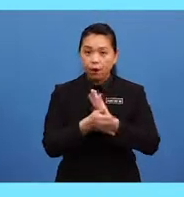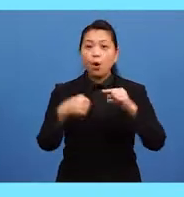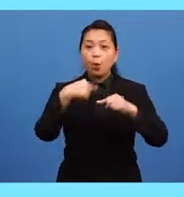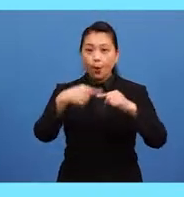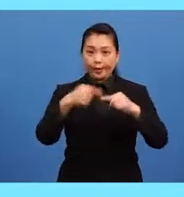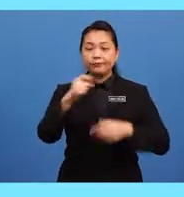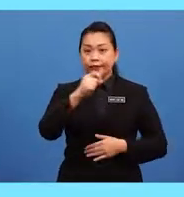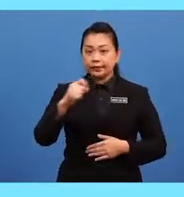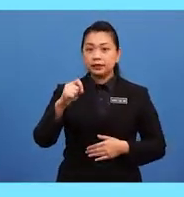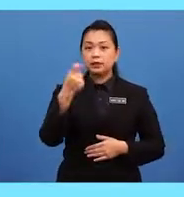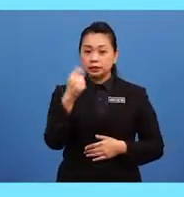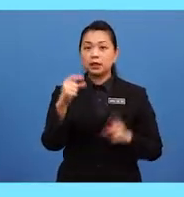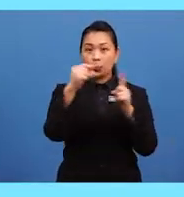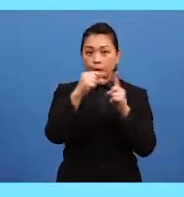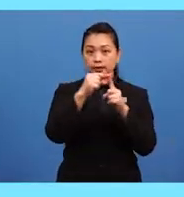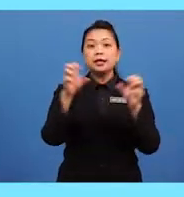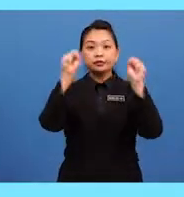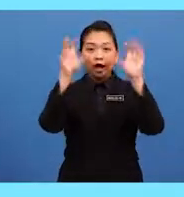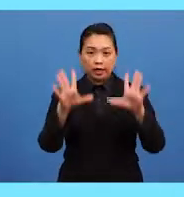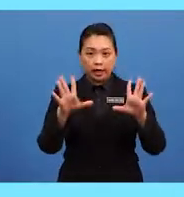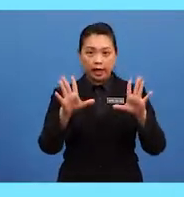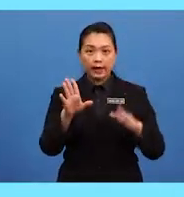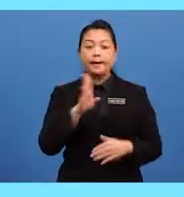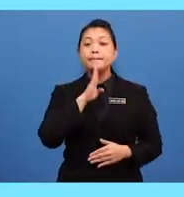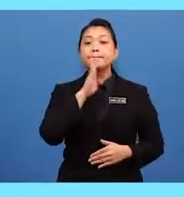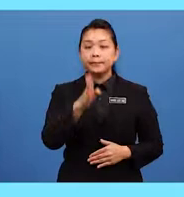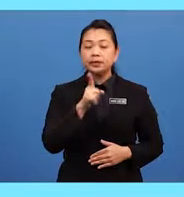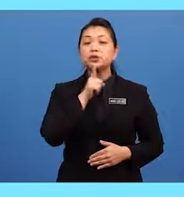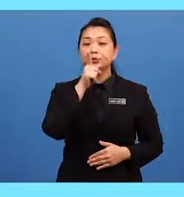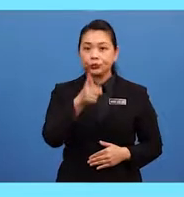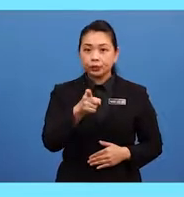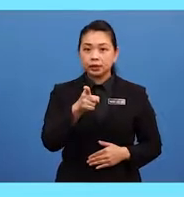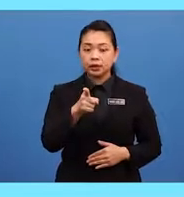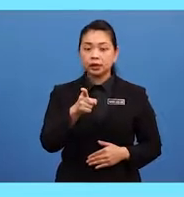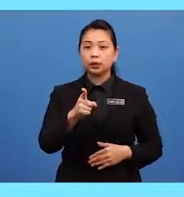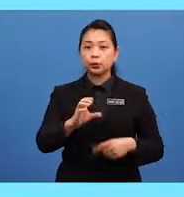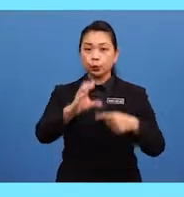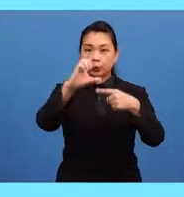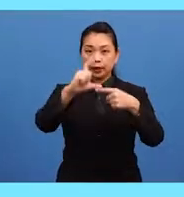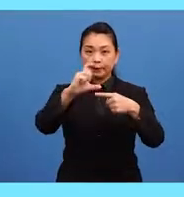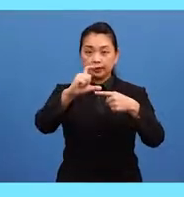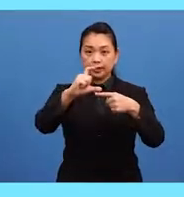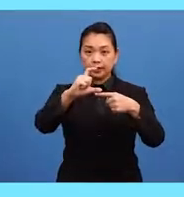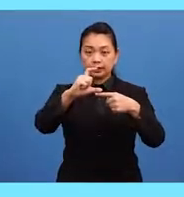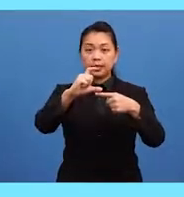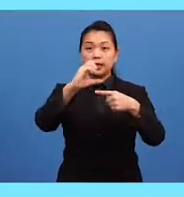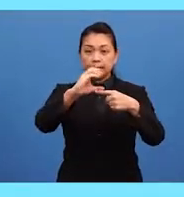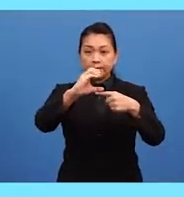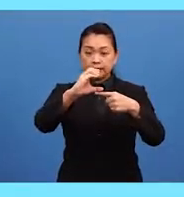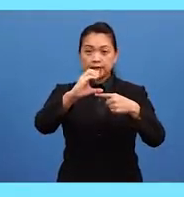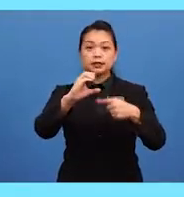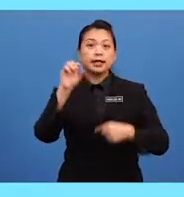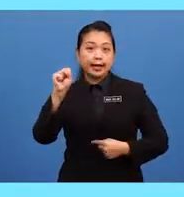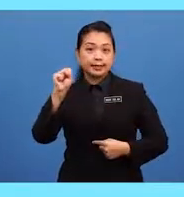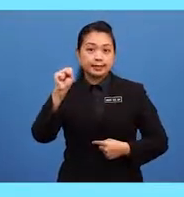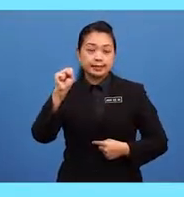writing the word Shah Alam, be sure to capitalize the letter S in Shah and the letter A